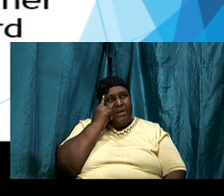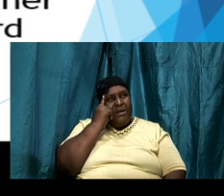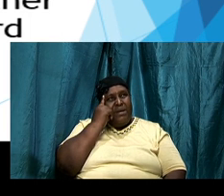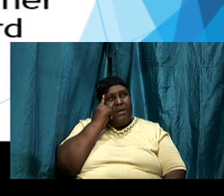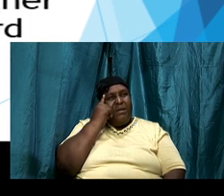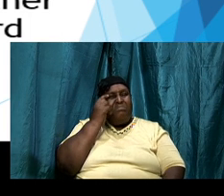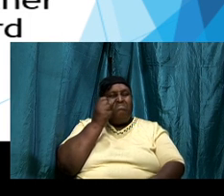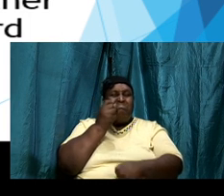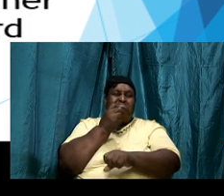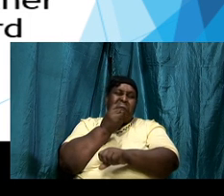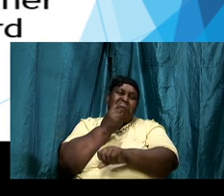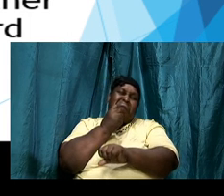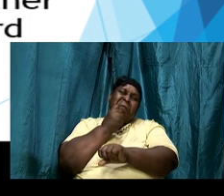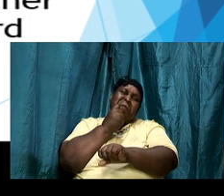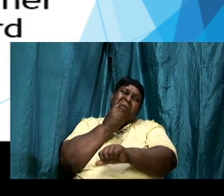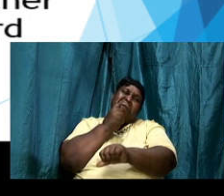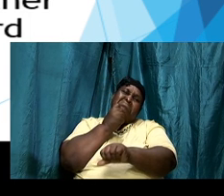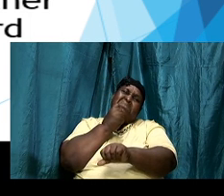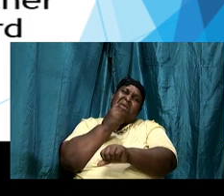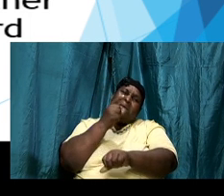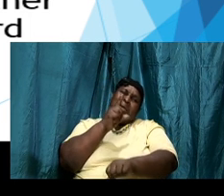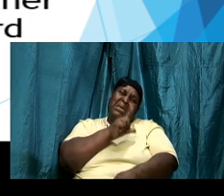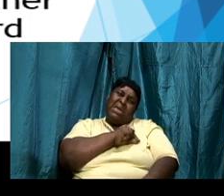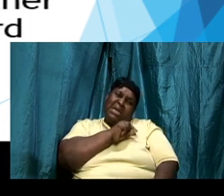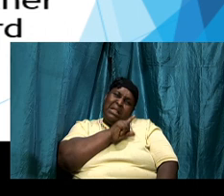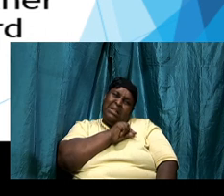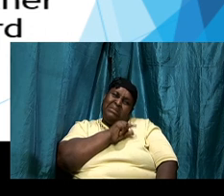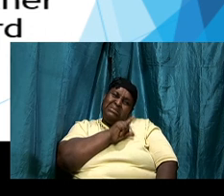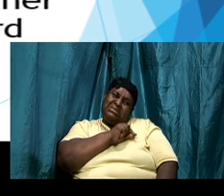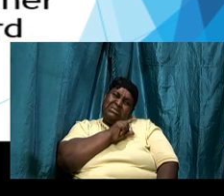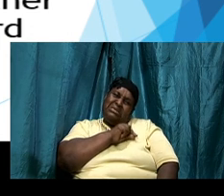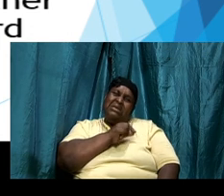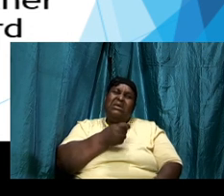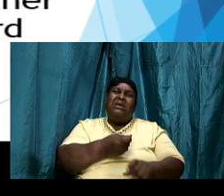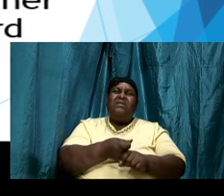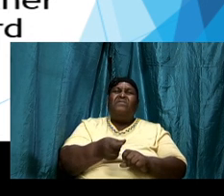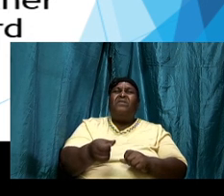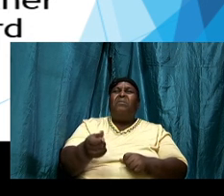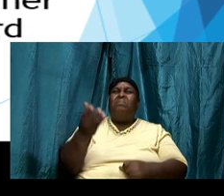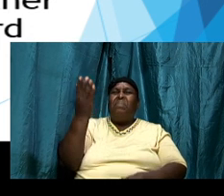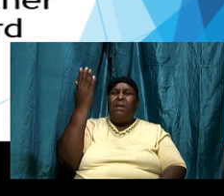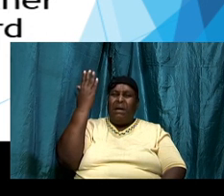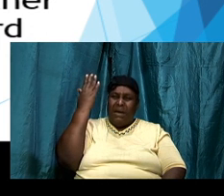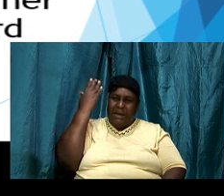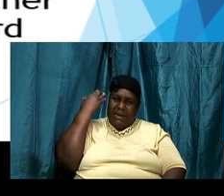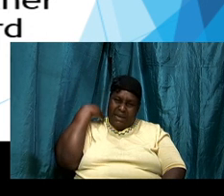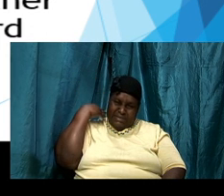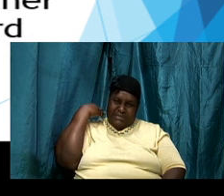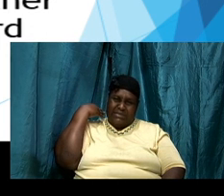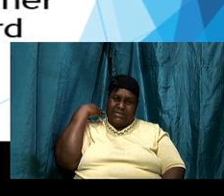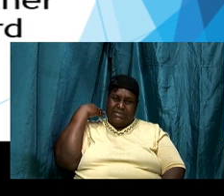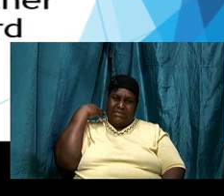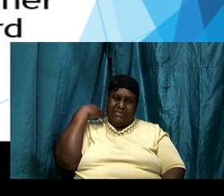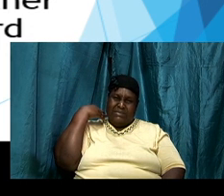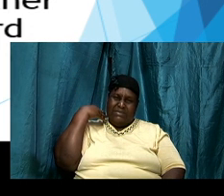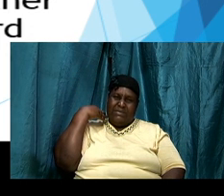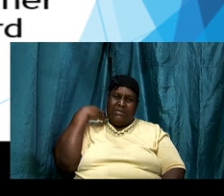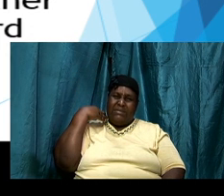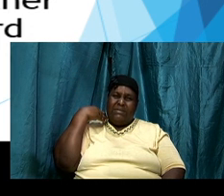from our past to continue exerting authority over us